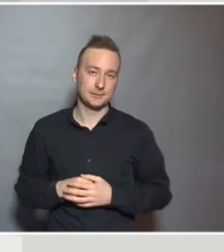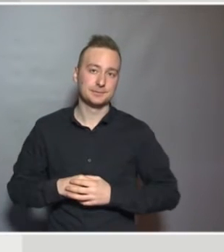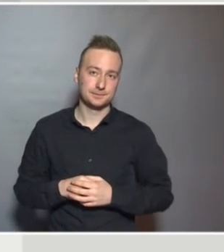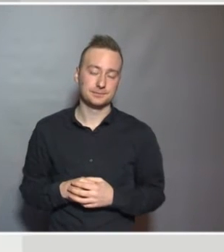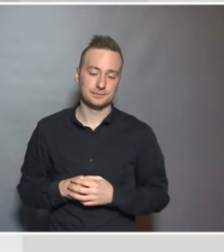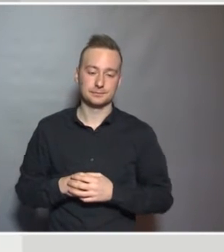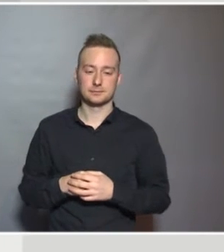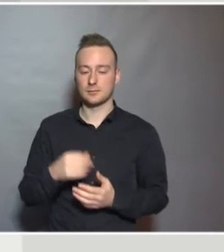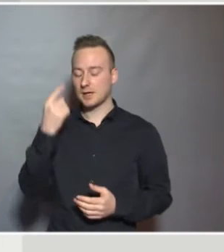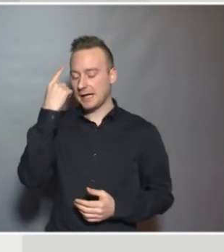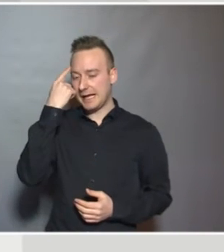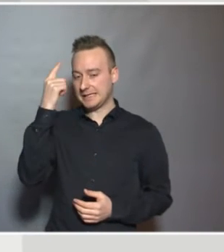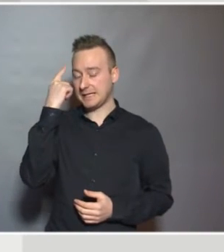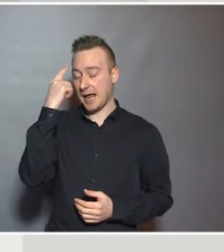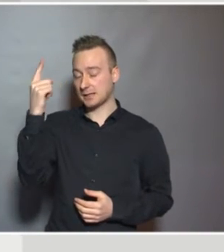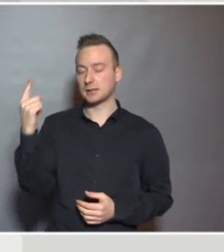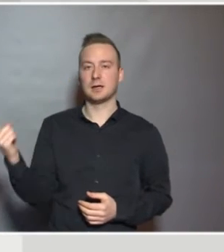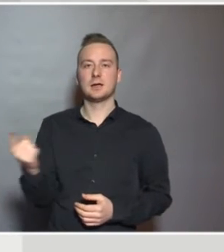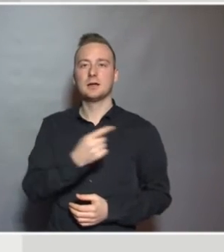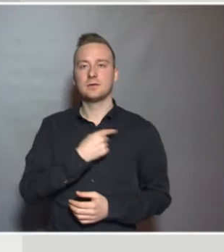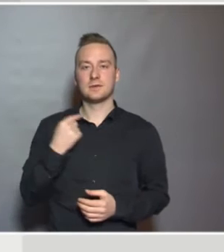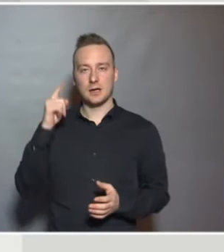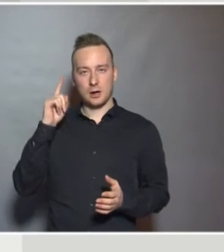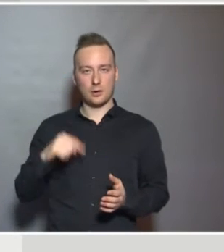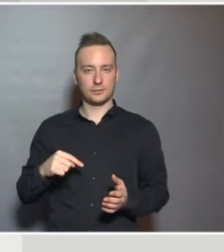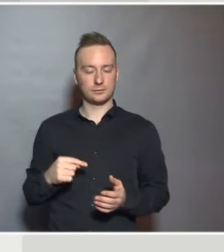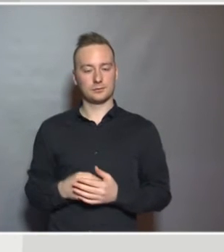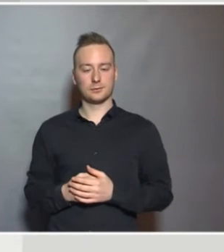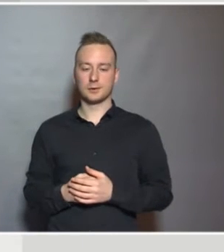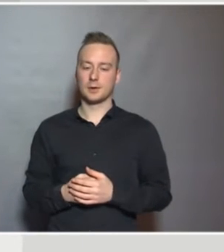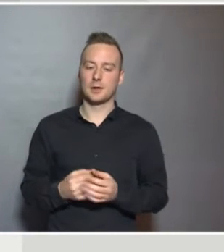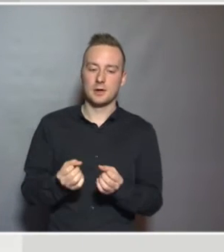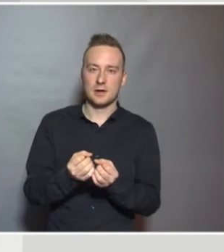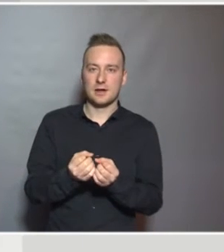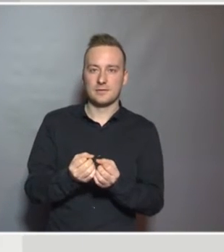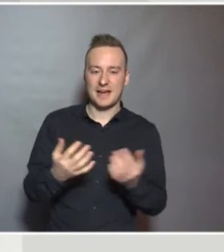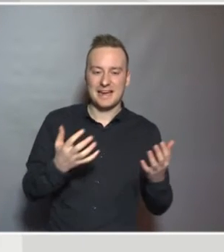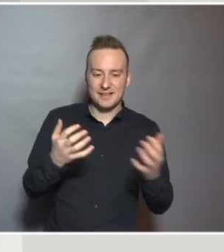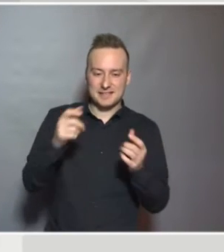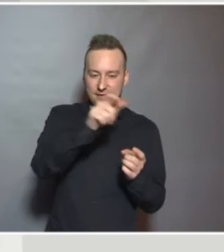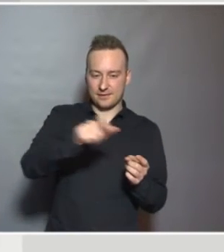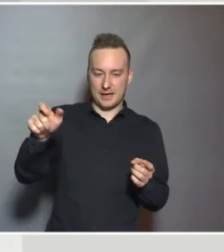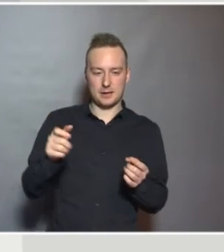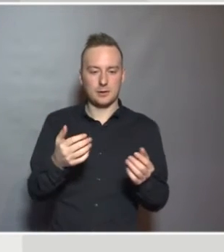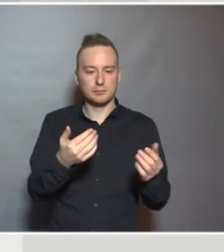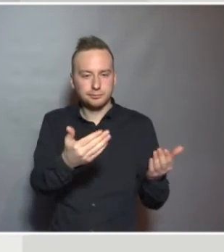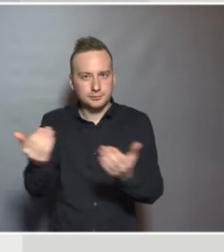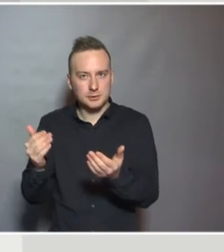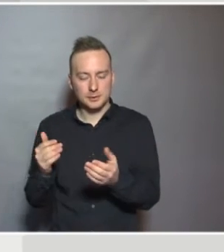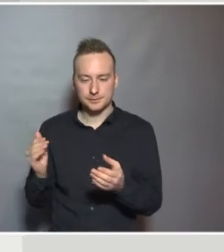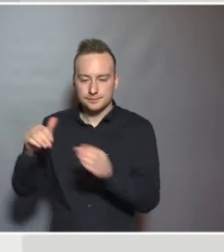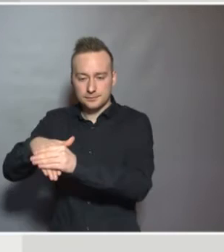The idea that we are able to involve different stakeholder groups is very important for us.